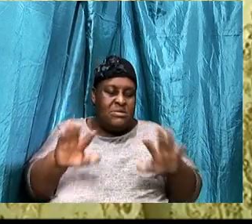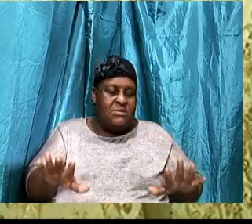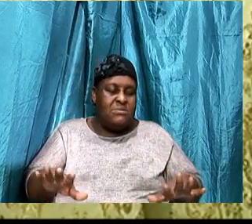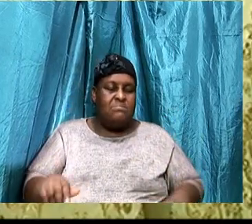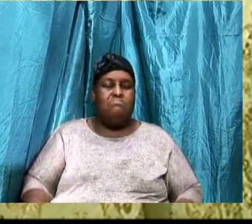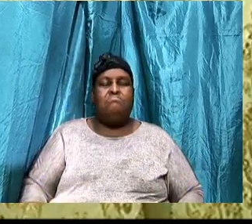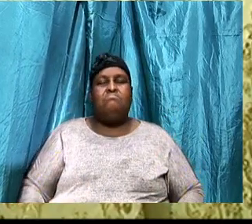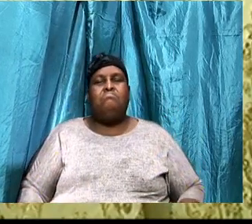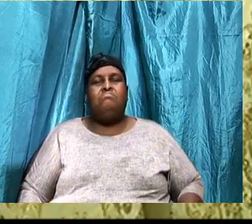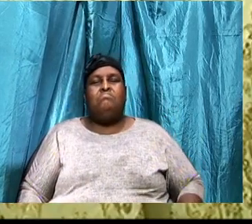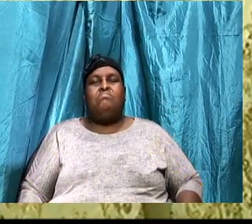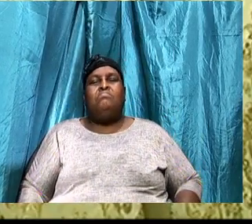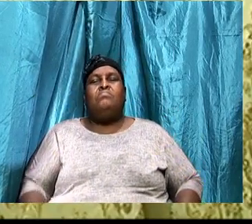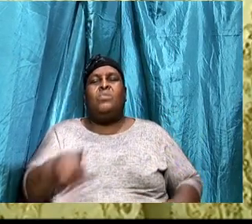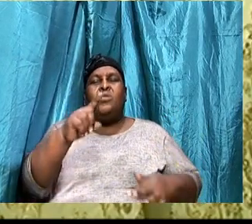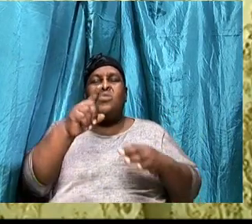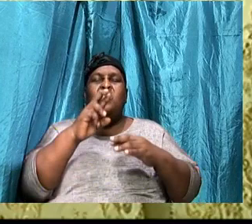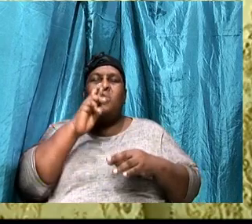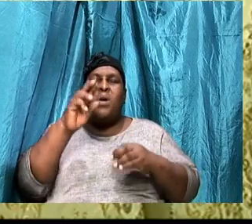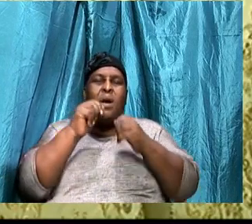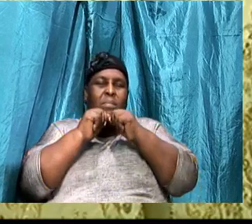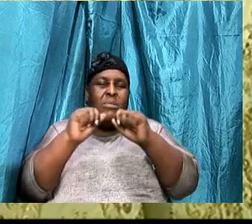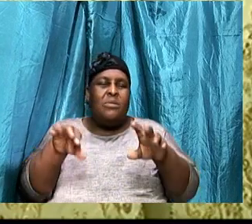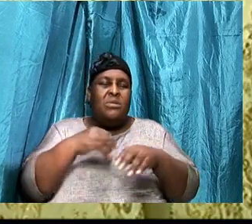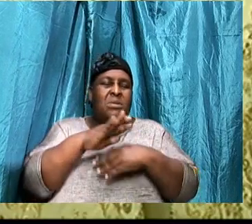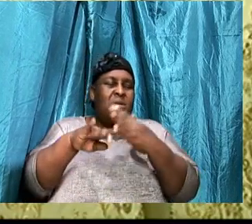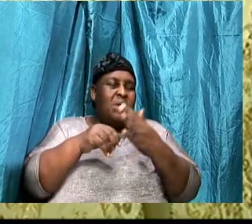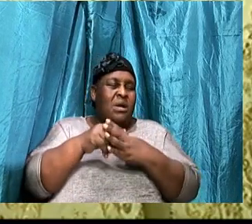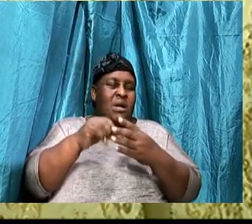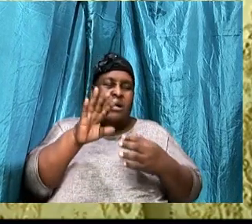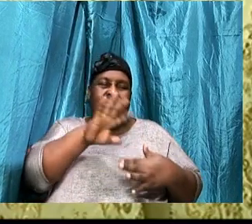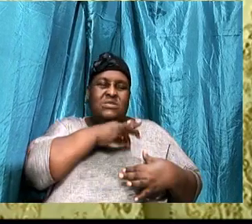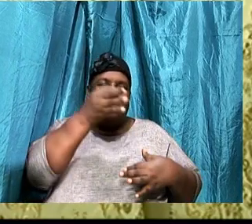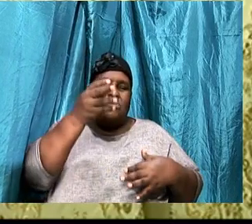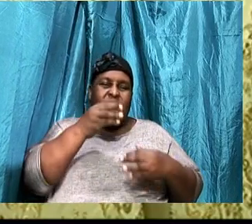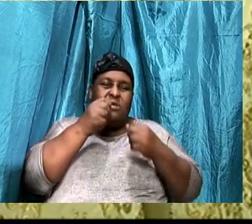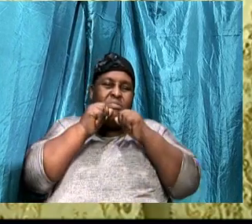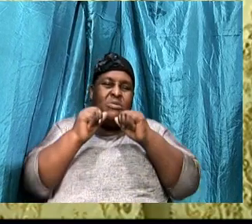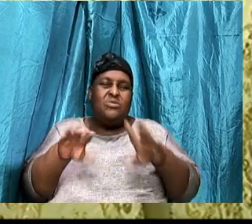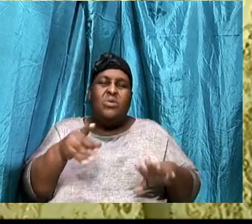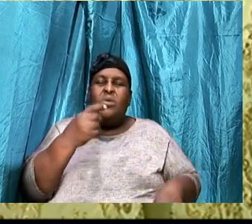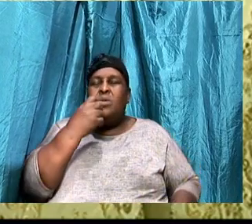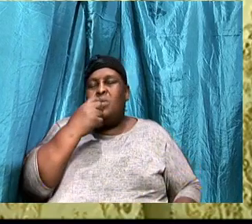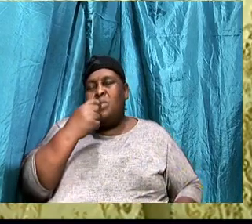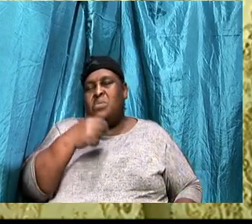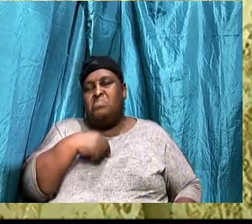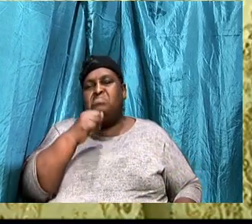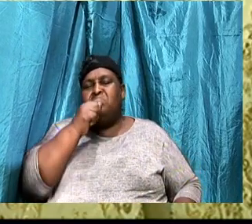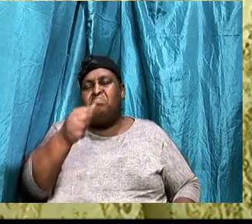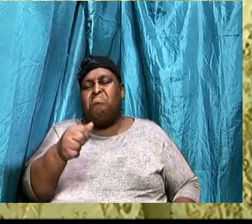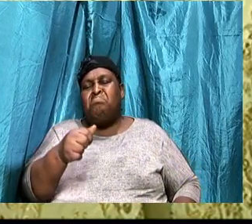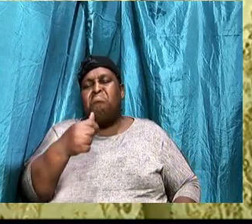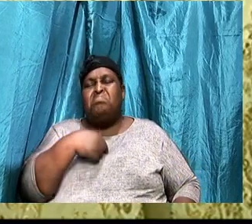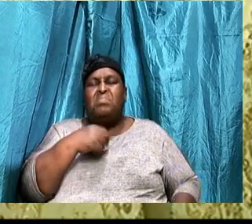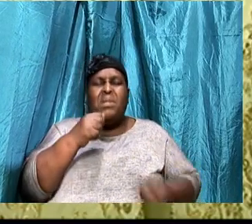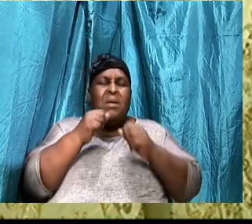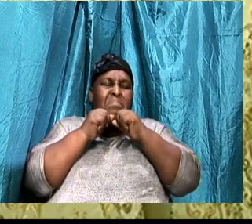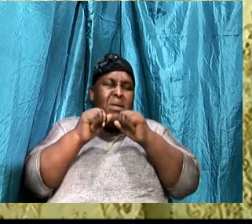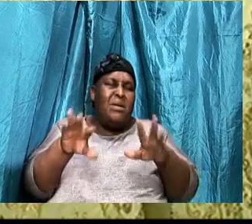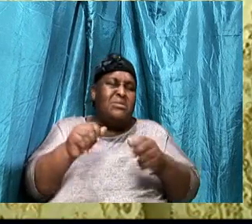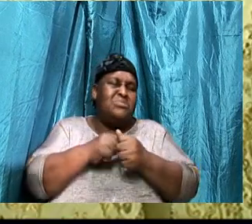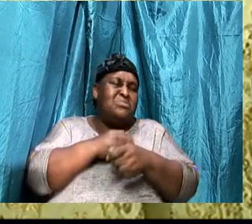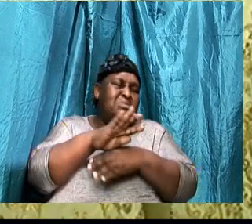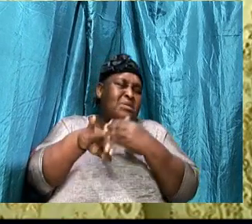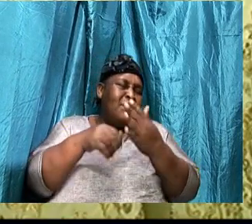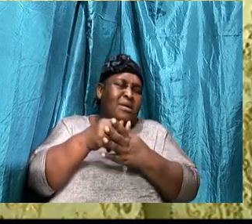Blessing, You are blessed, With all, Spiritual blessing, Who am I, I am blessed, With all, Spiritual